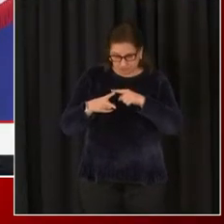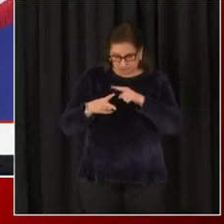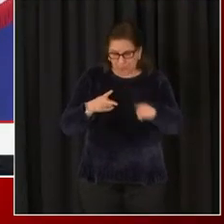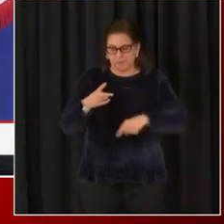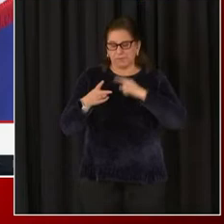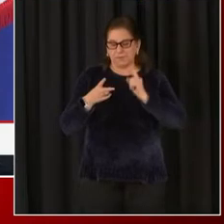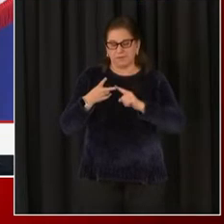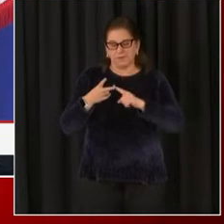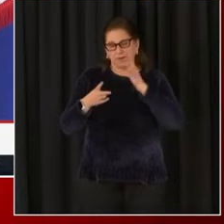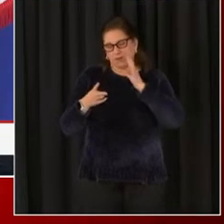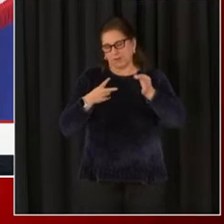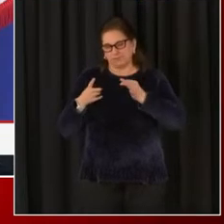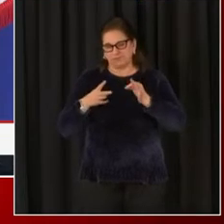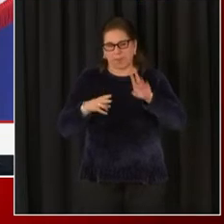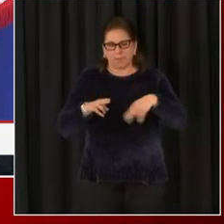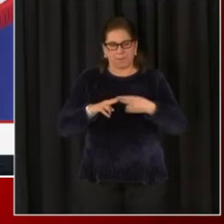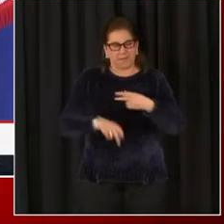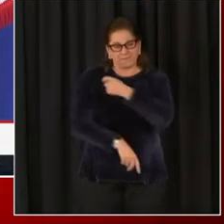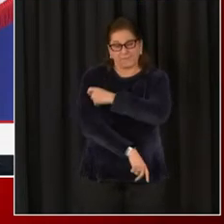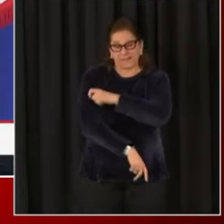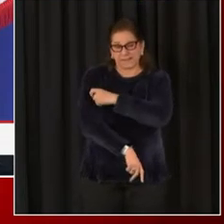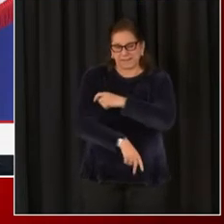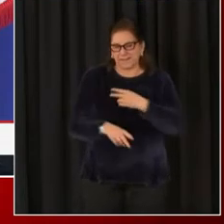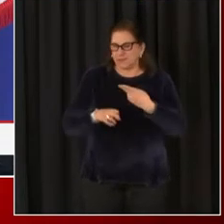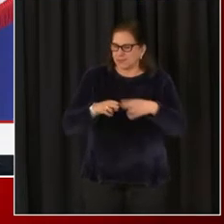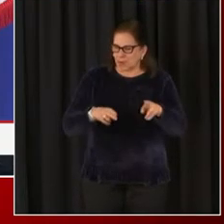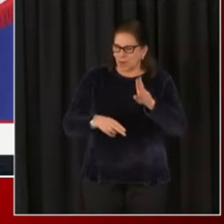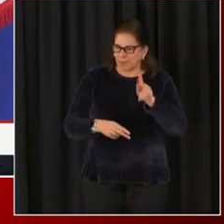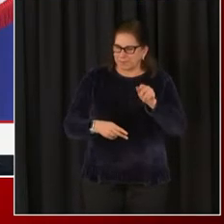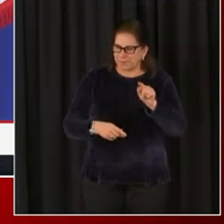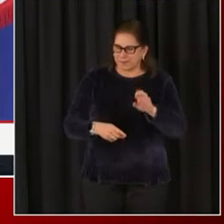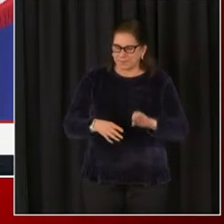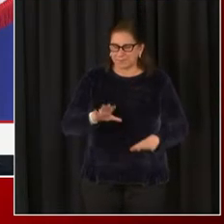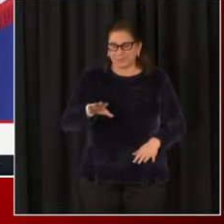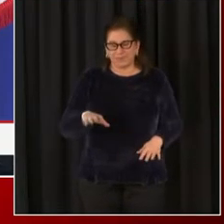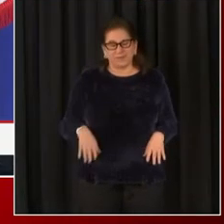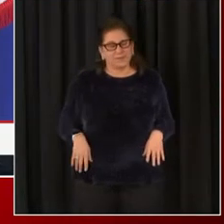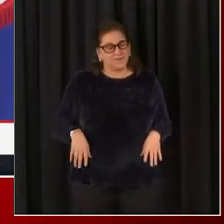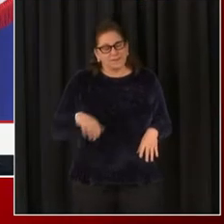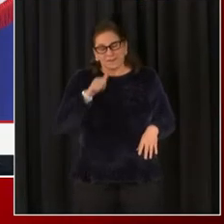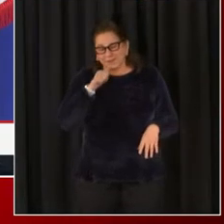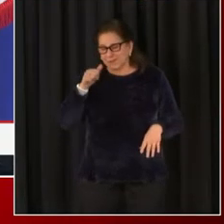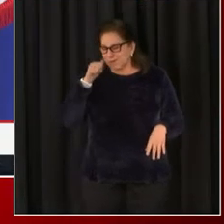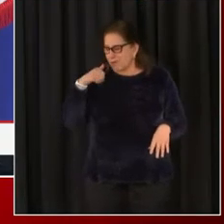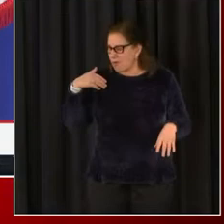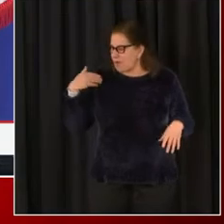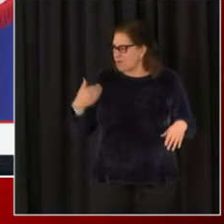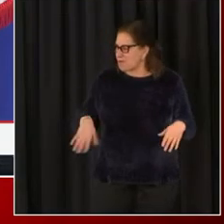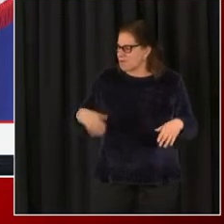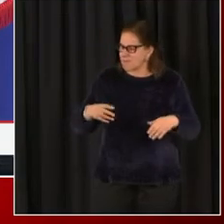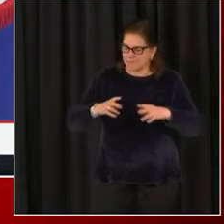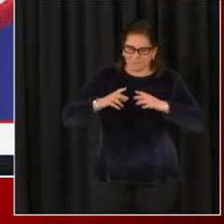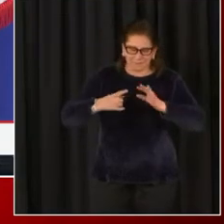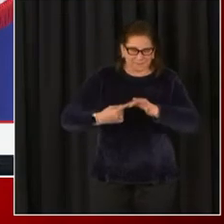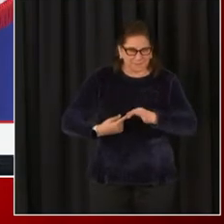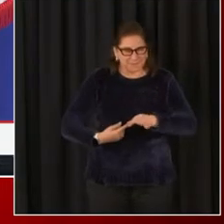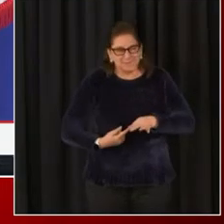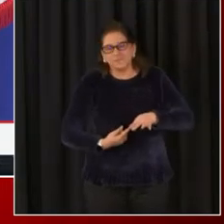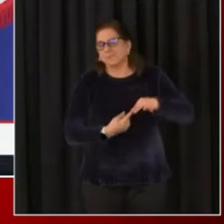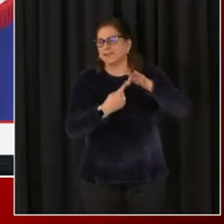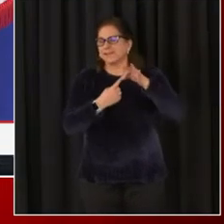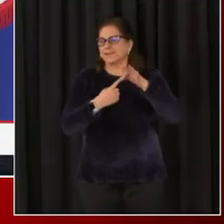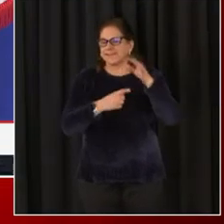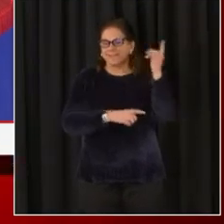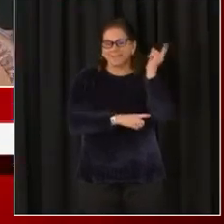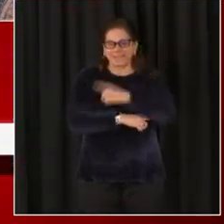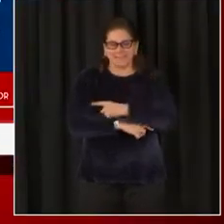Yesterday, of course, was a very special day for our republic. I was honored and proud to represent